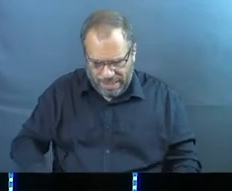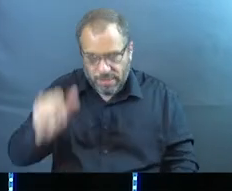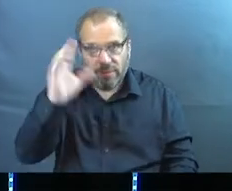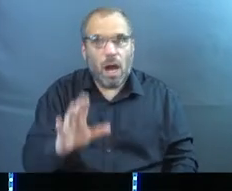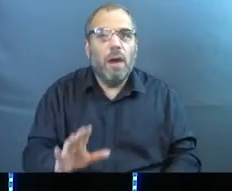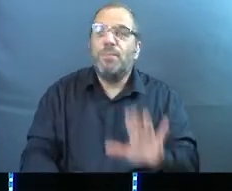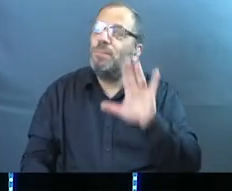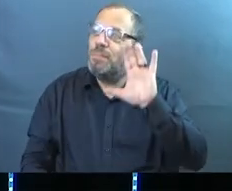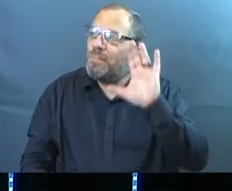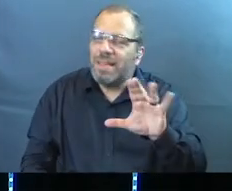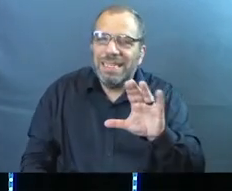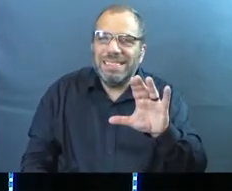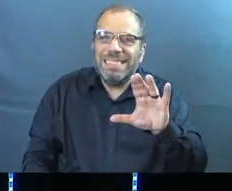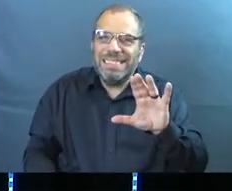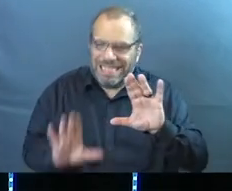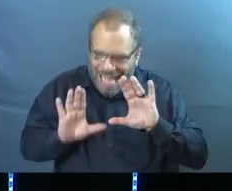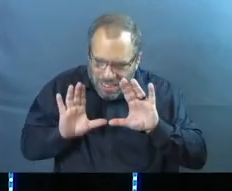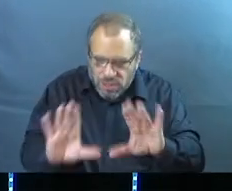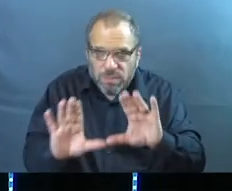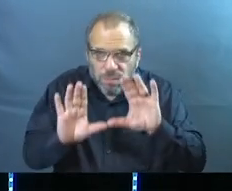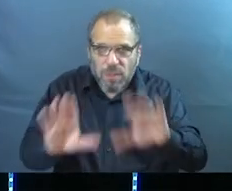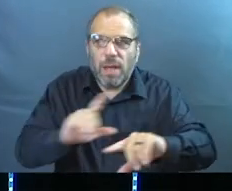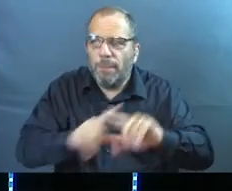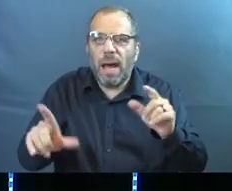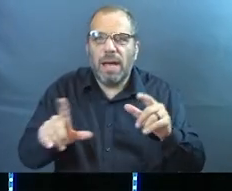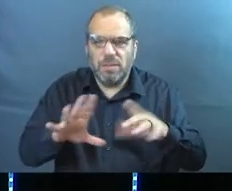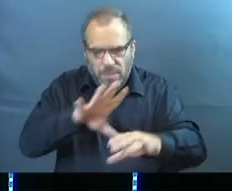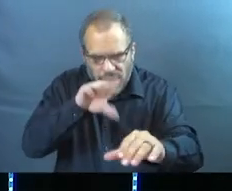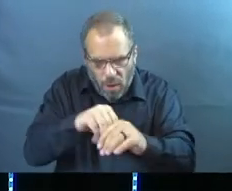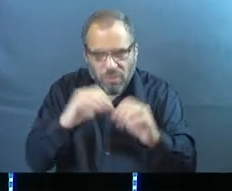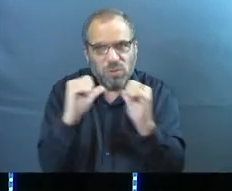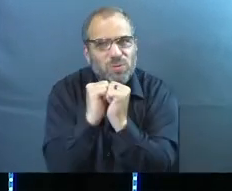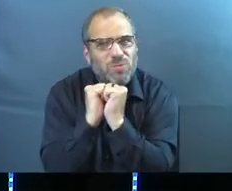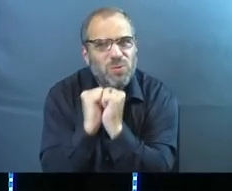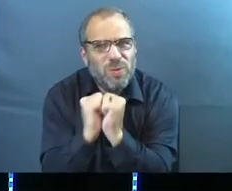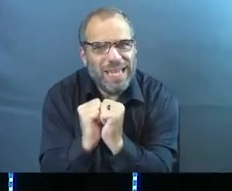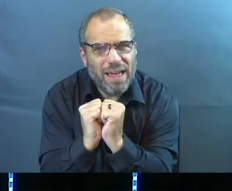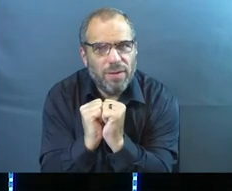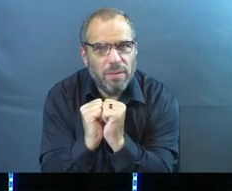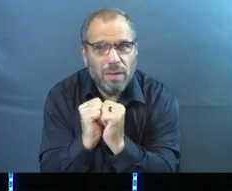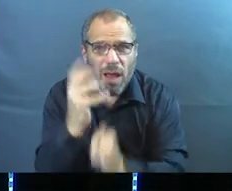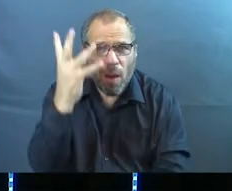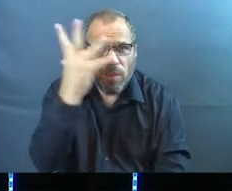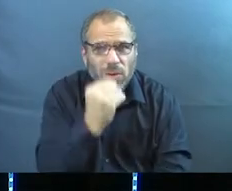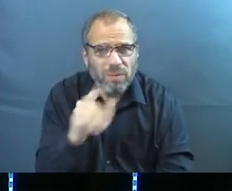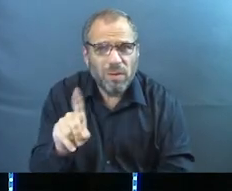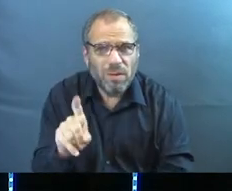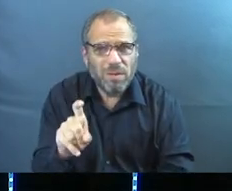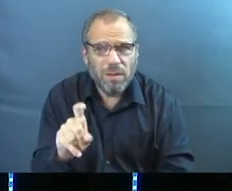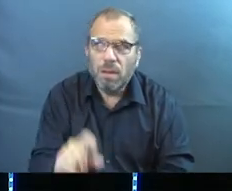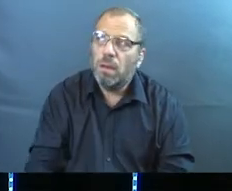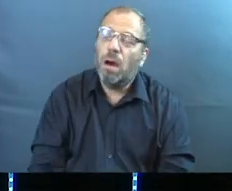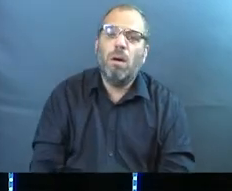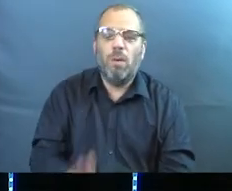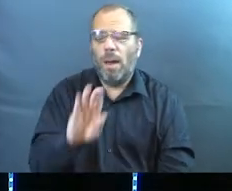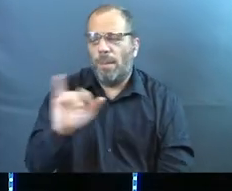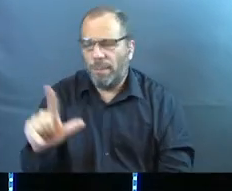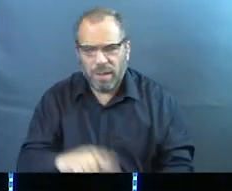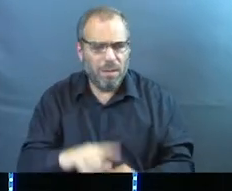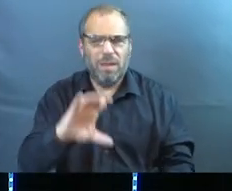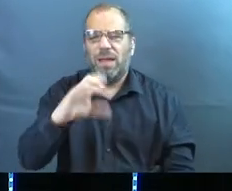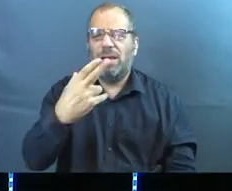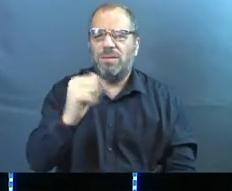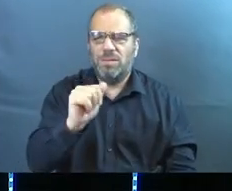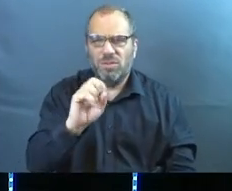not just to push the mission forward but to be together. Isn't that a beautiful thing? And Bill and